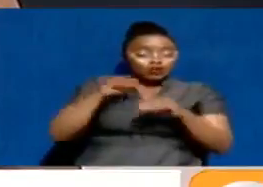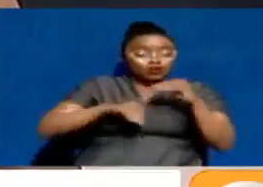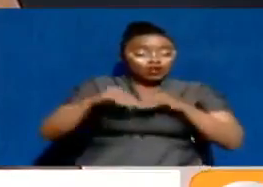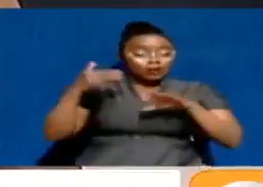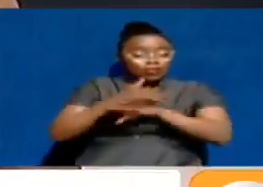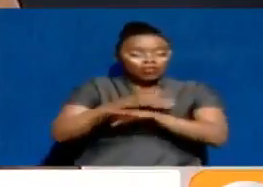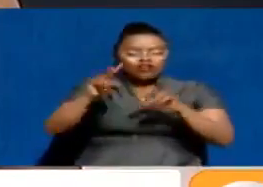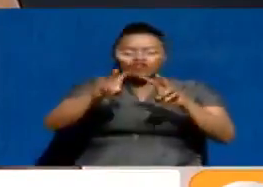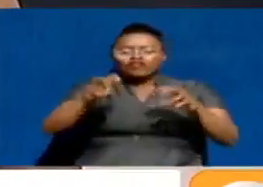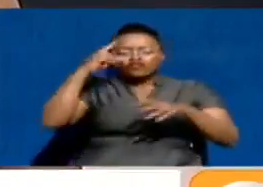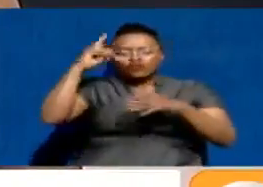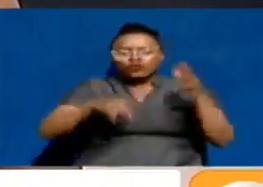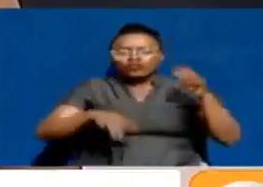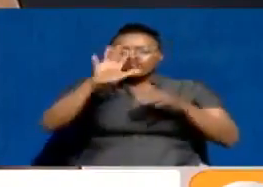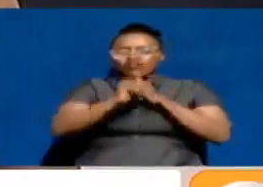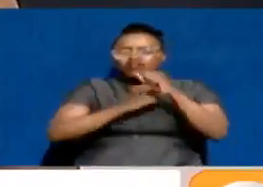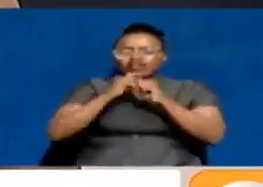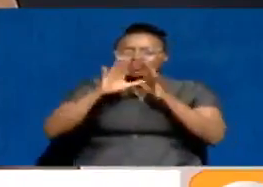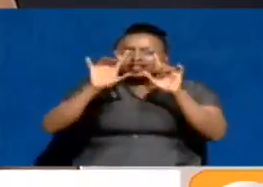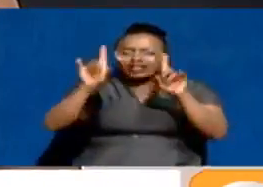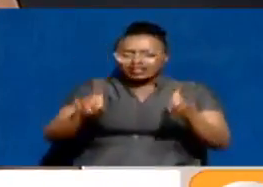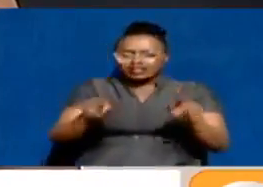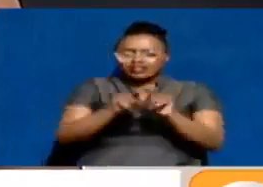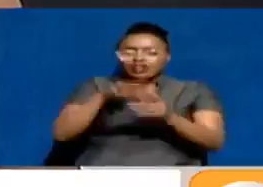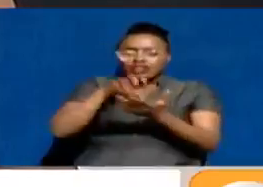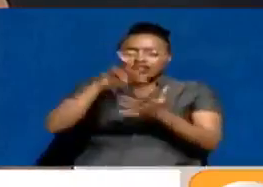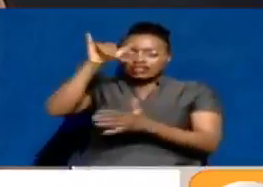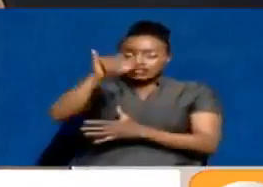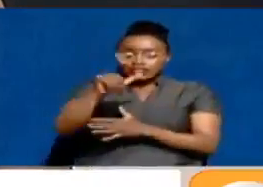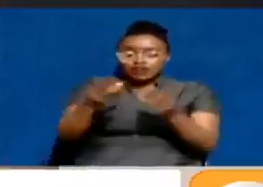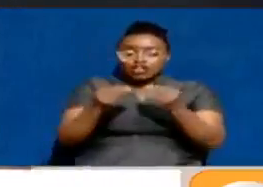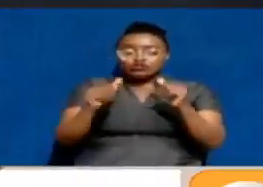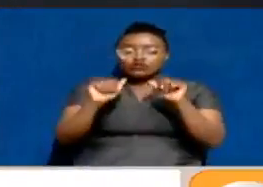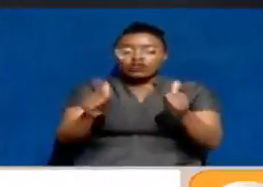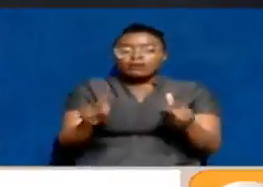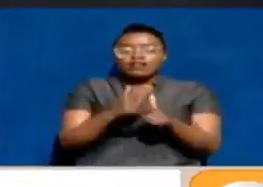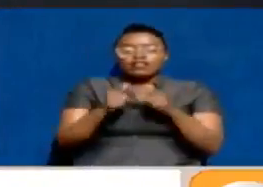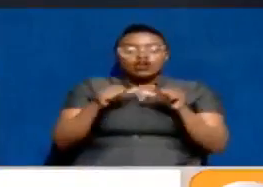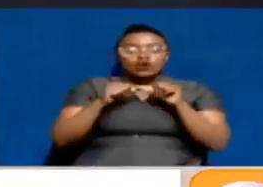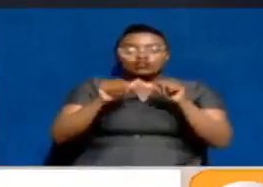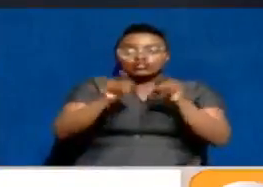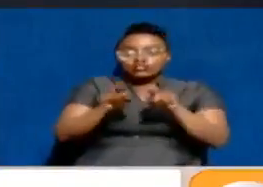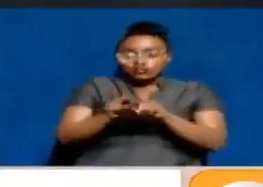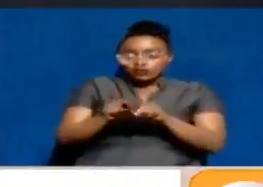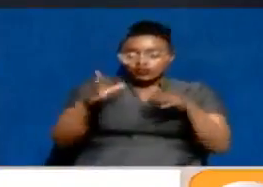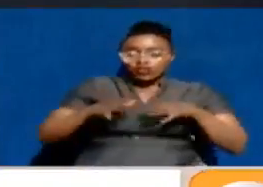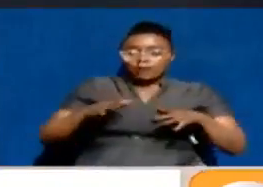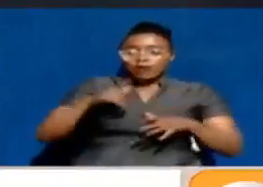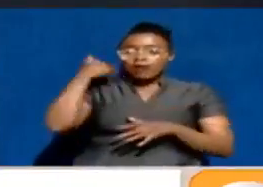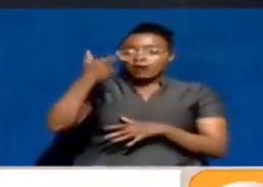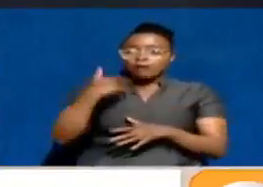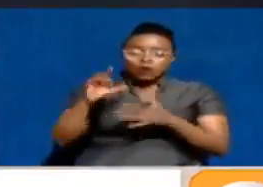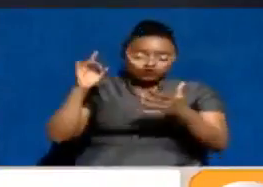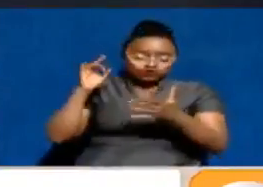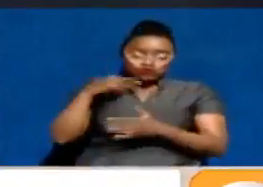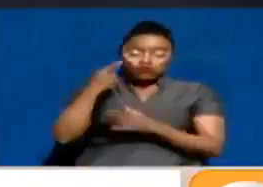looking for five years later? For as long as the cases remain unresolved, they continue to hang on the heads of those who blew